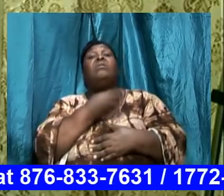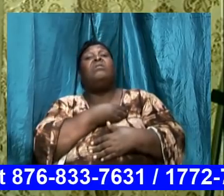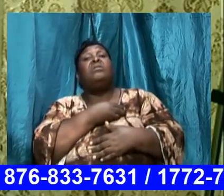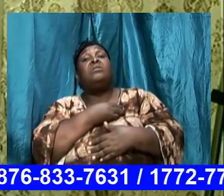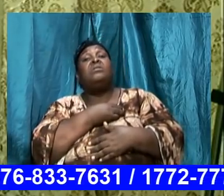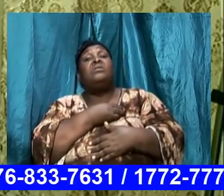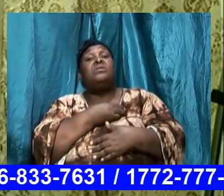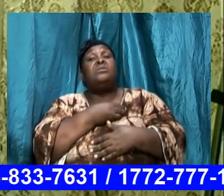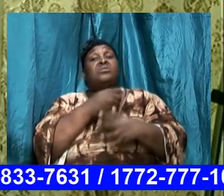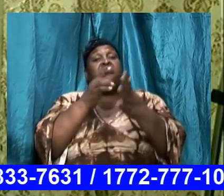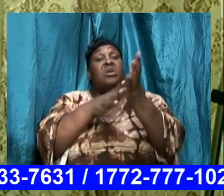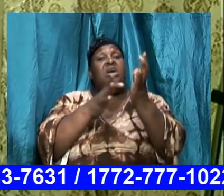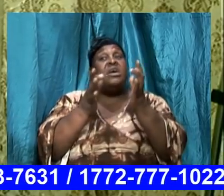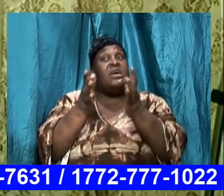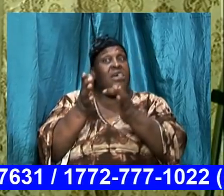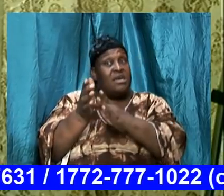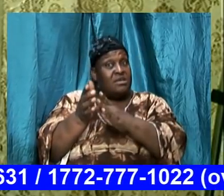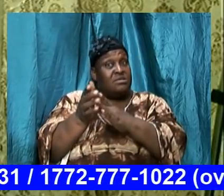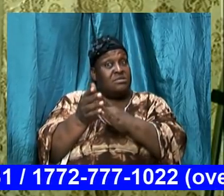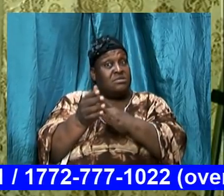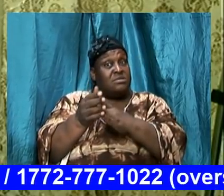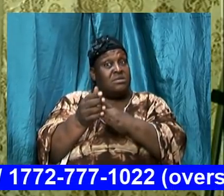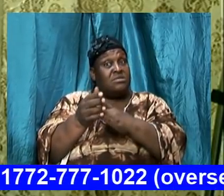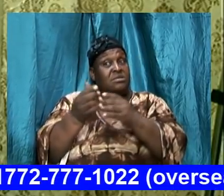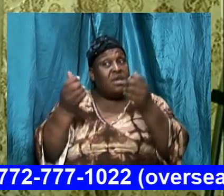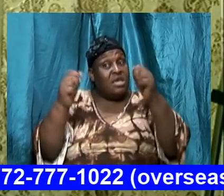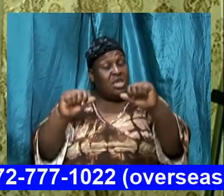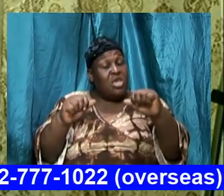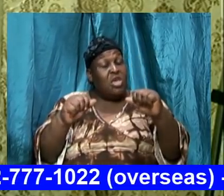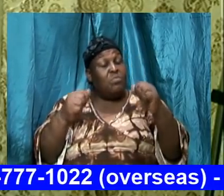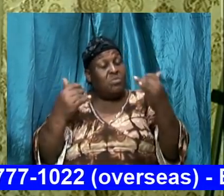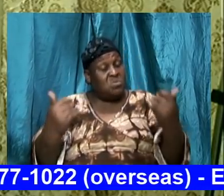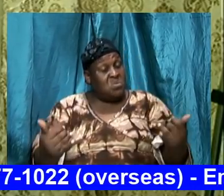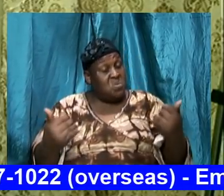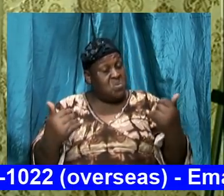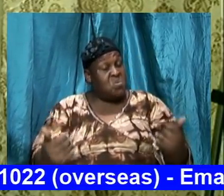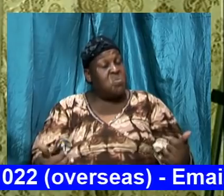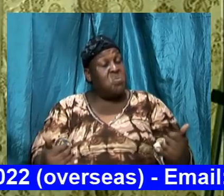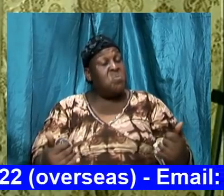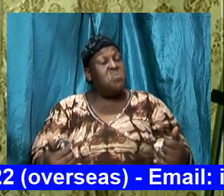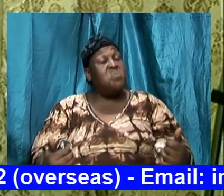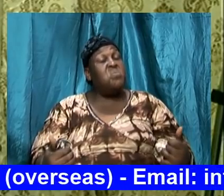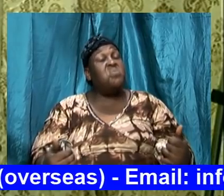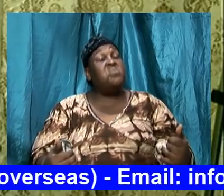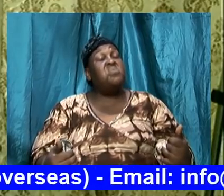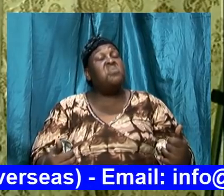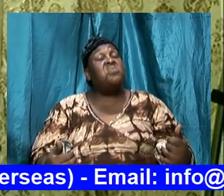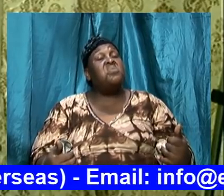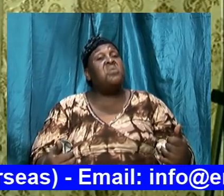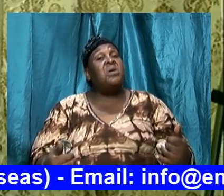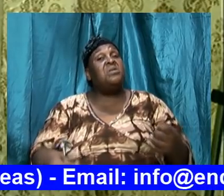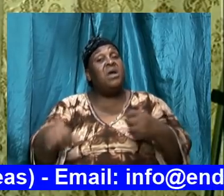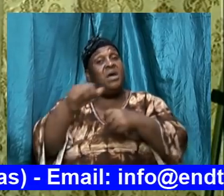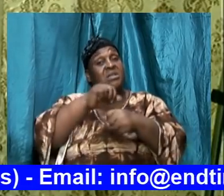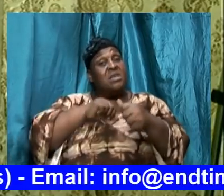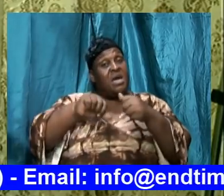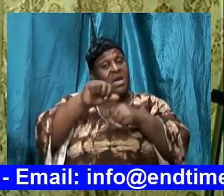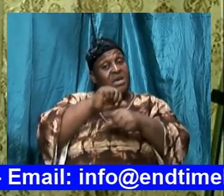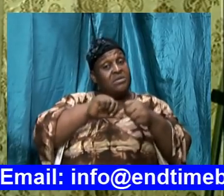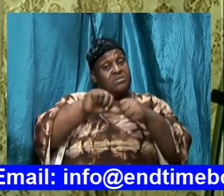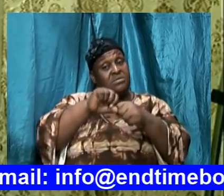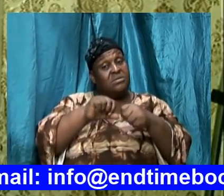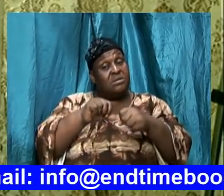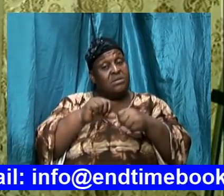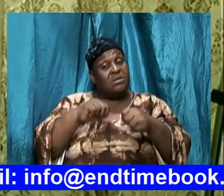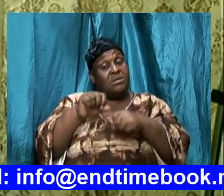particular scripture based on a situation and give a quickening and an anointing and that word becomes a rima